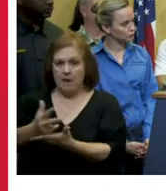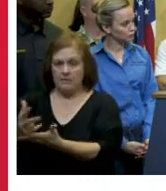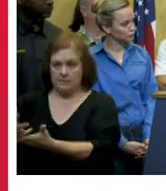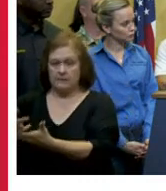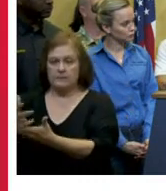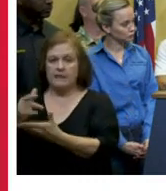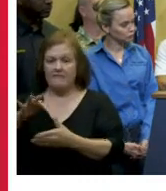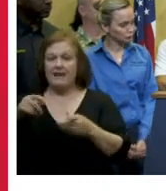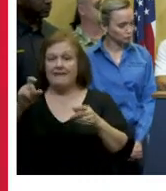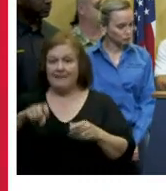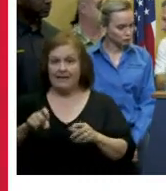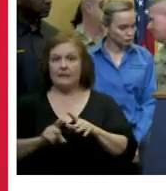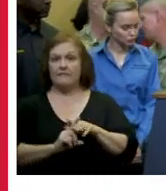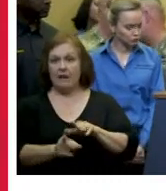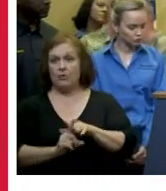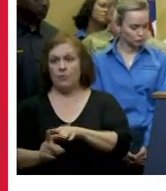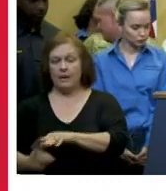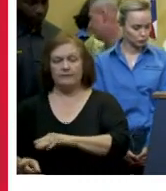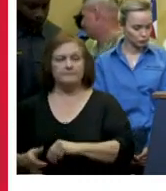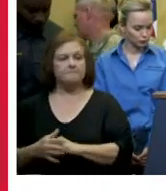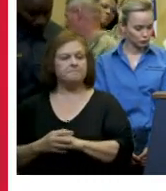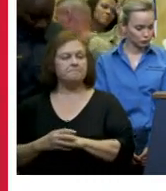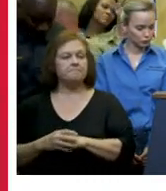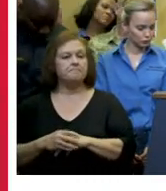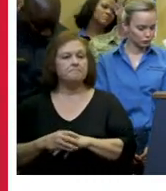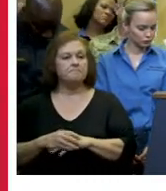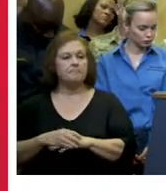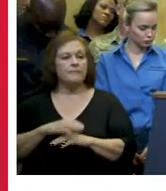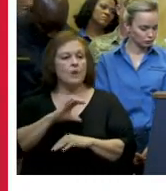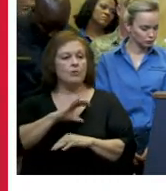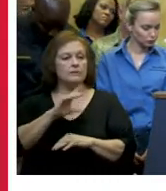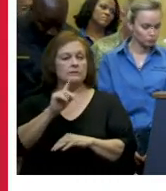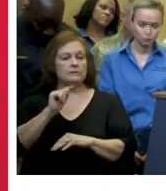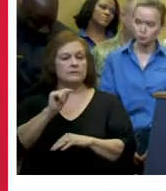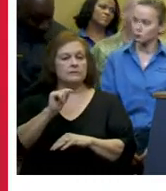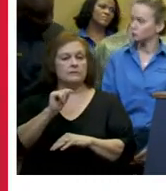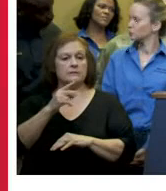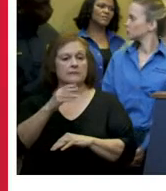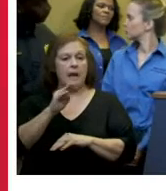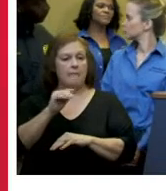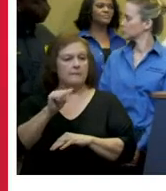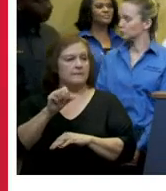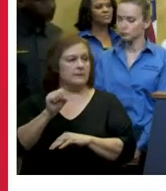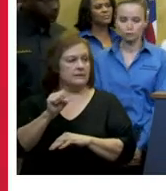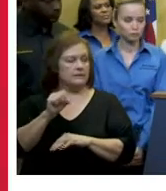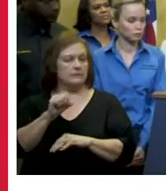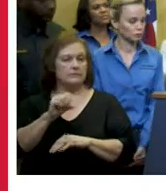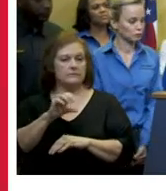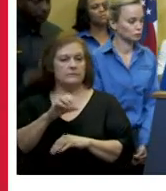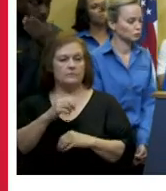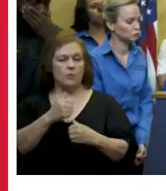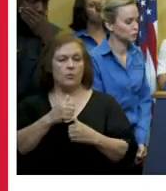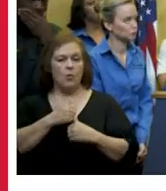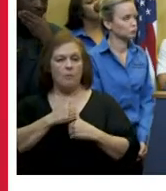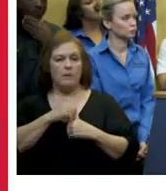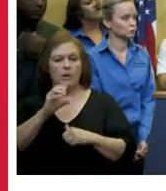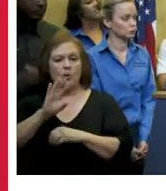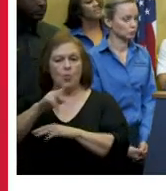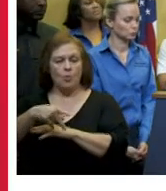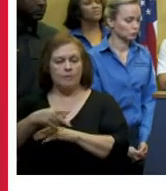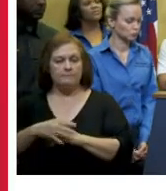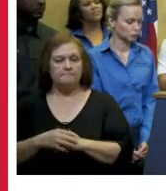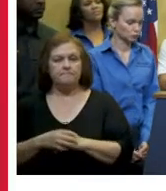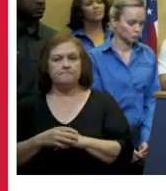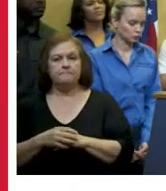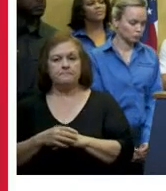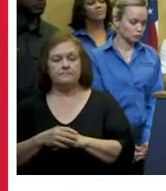evacuation thank you colonel okay we have uh colonel thomas sears for uh the corps of engineers oh yes good afternoon